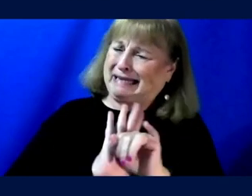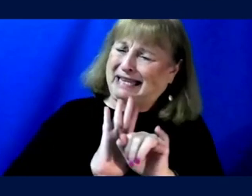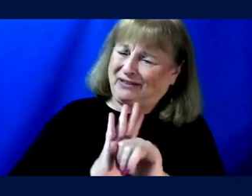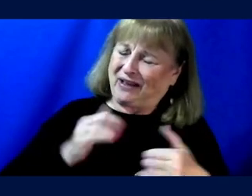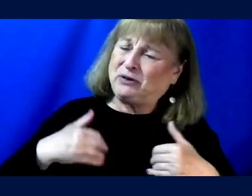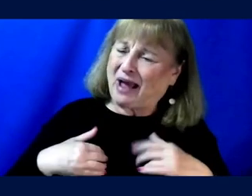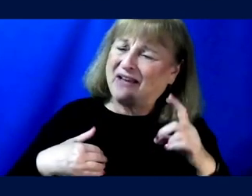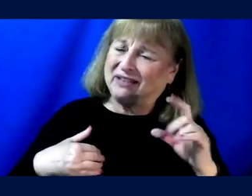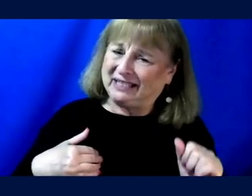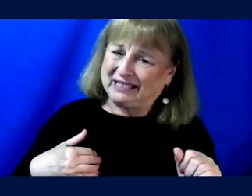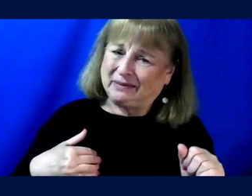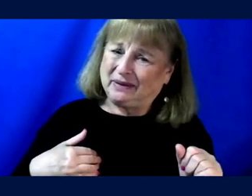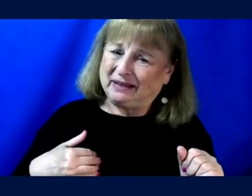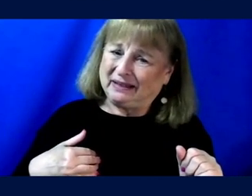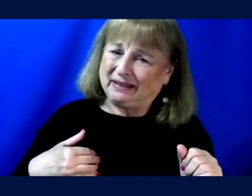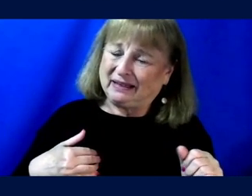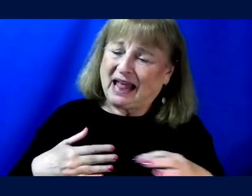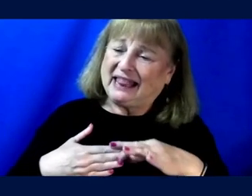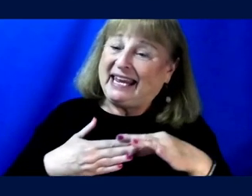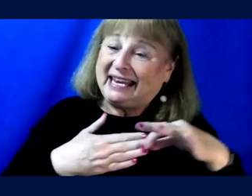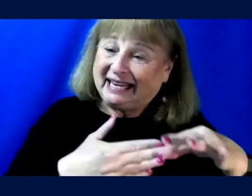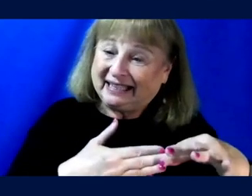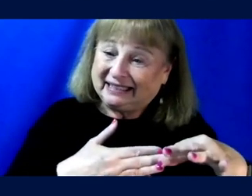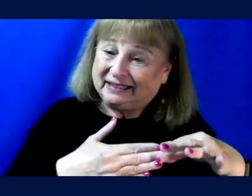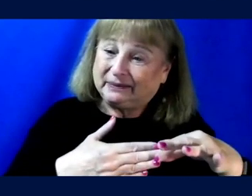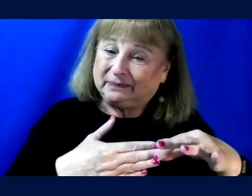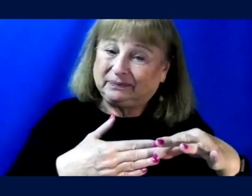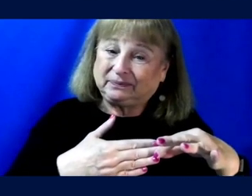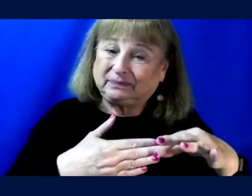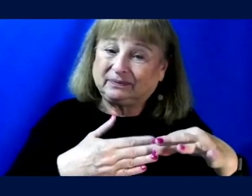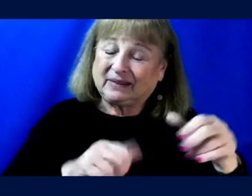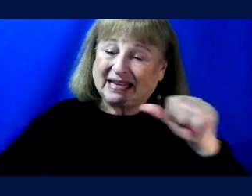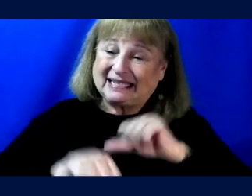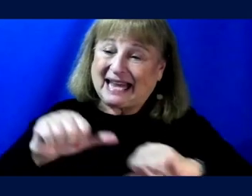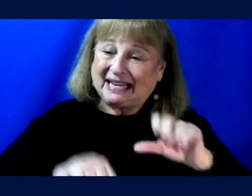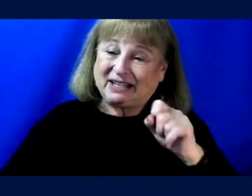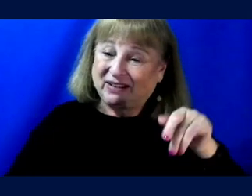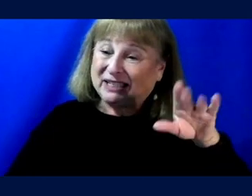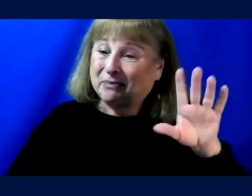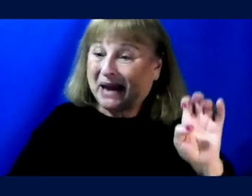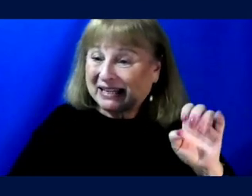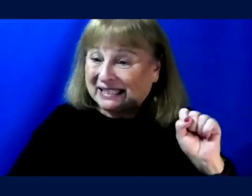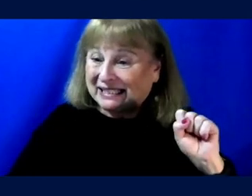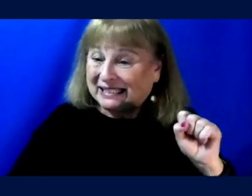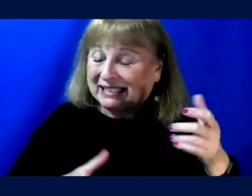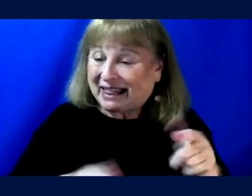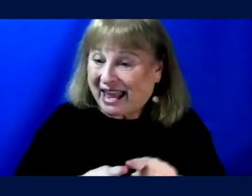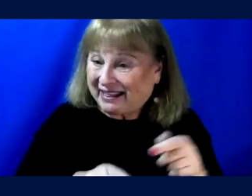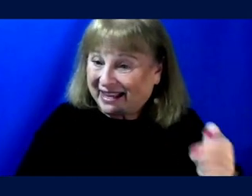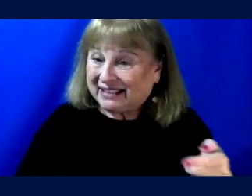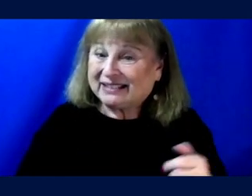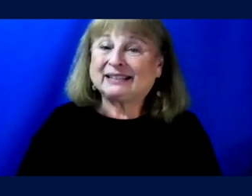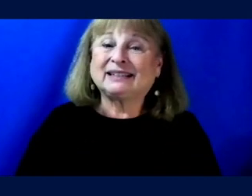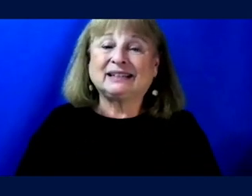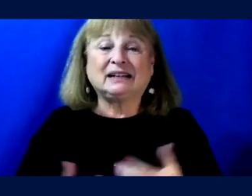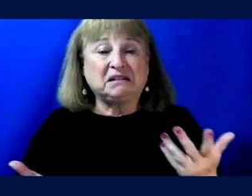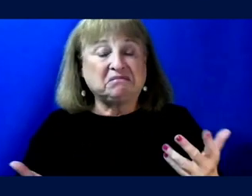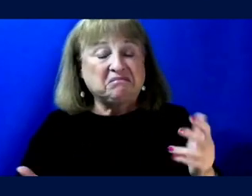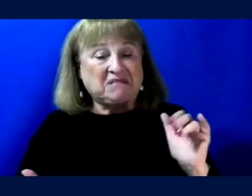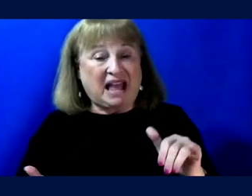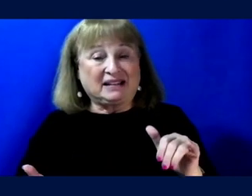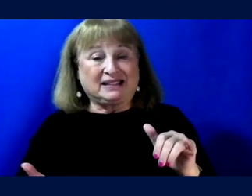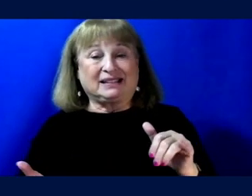disabilities leading, uh, scientific spaces like this. And that